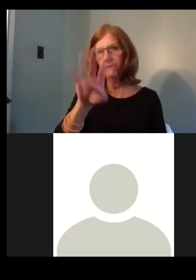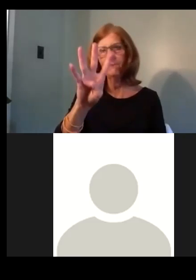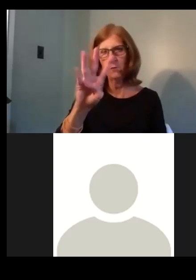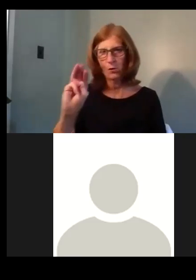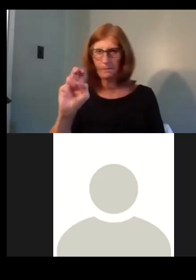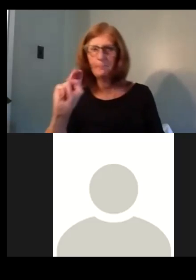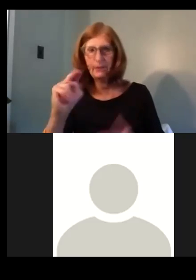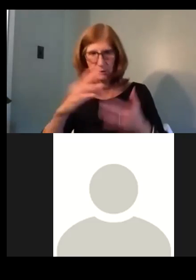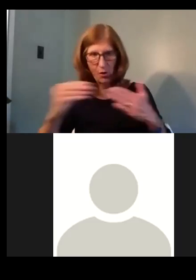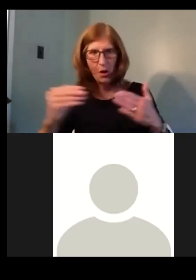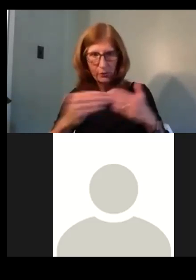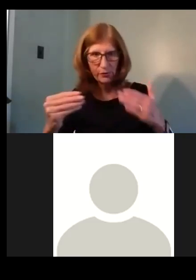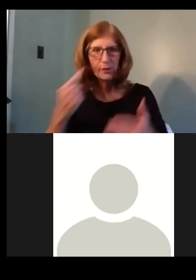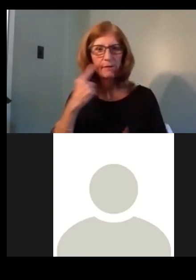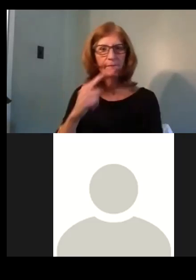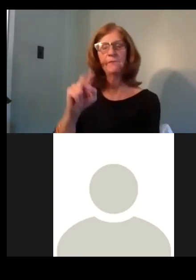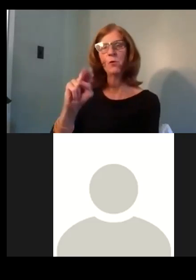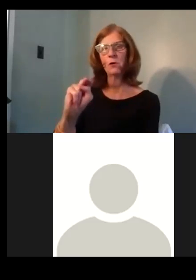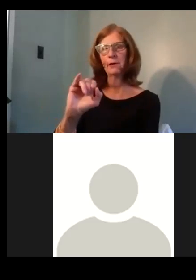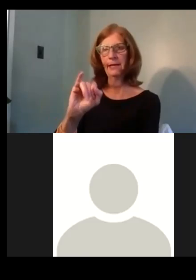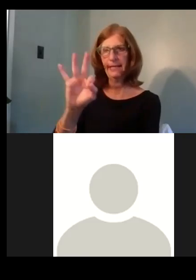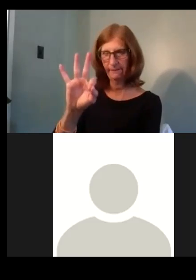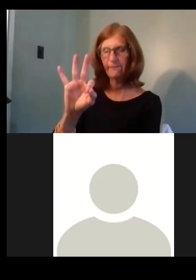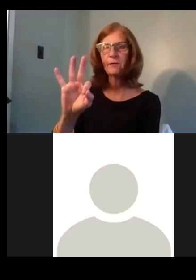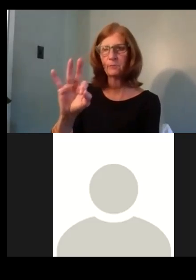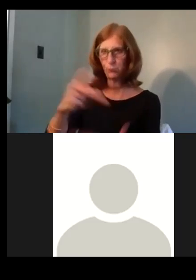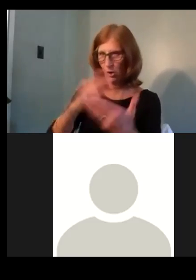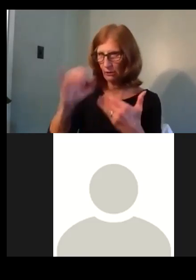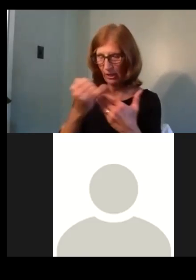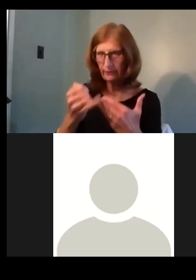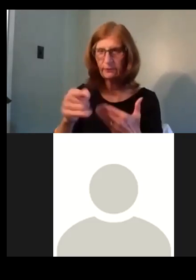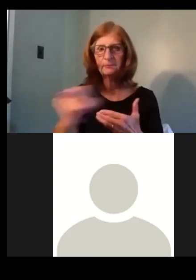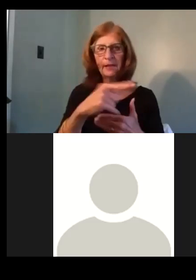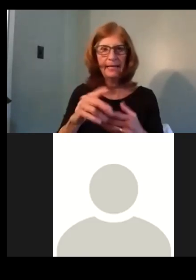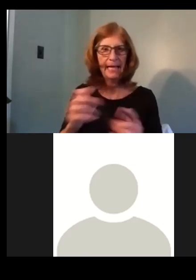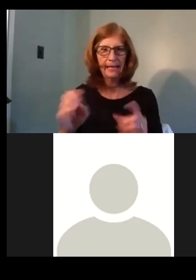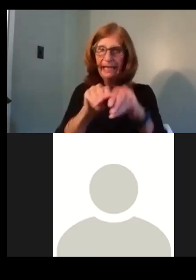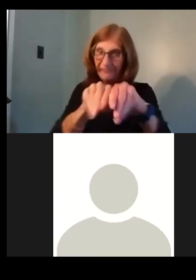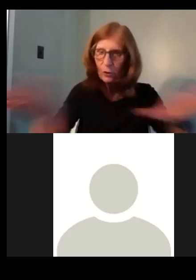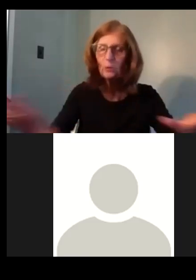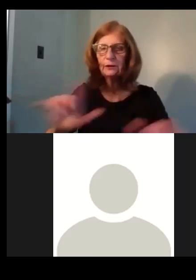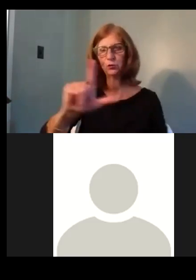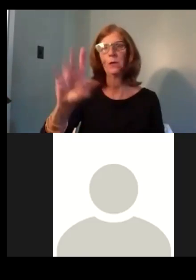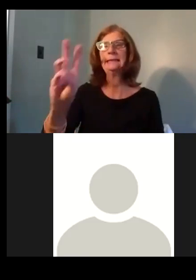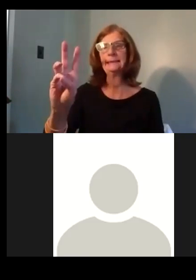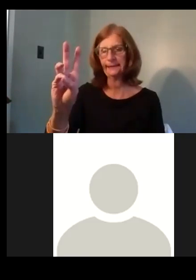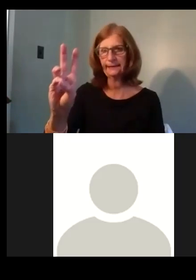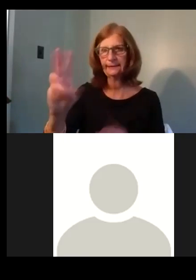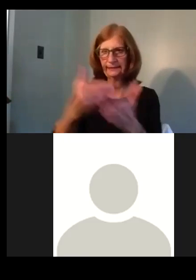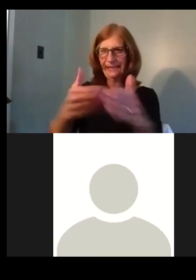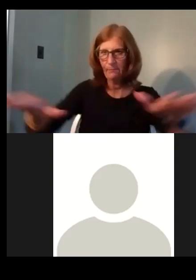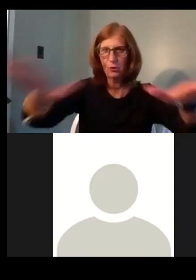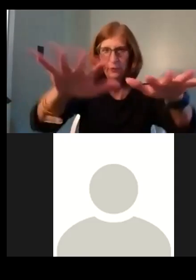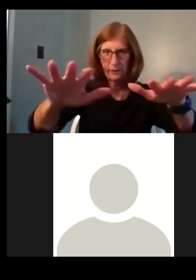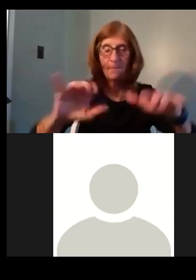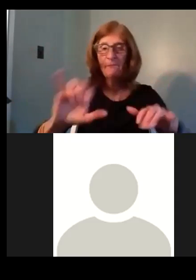in NIF awards for 28 projects, um, impacting 26 neighborhoods. So this will, will be an